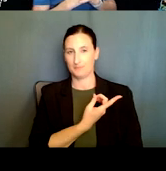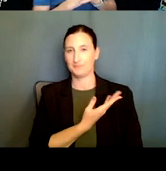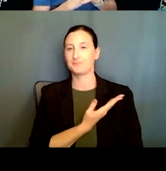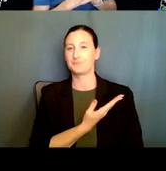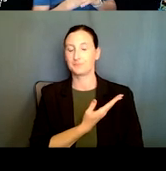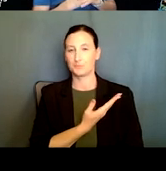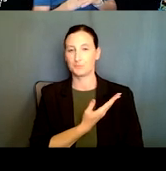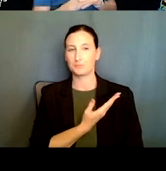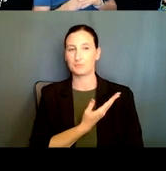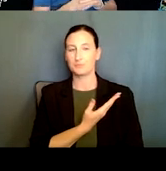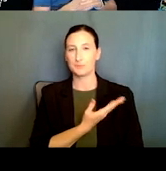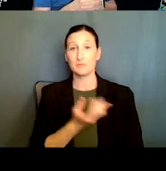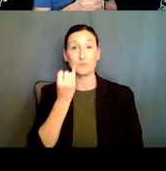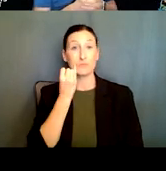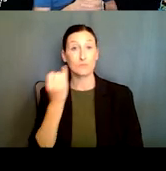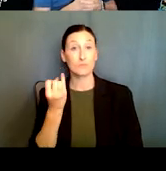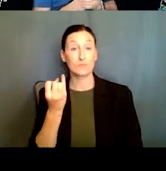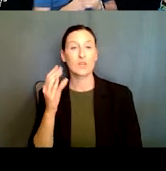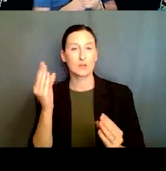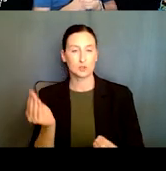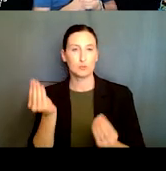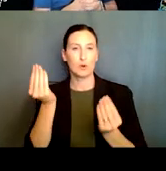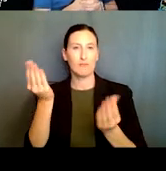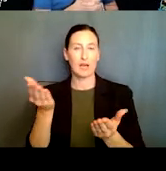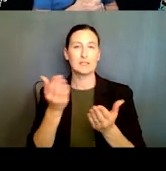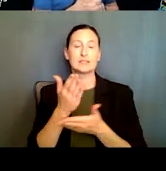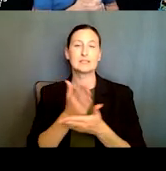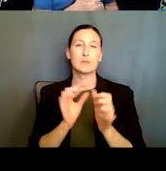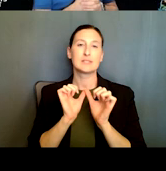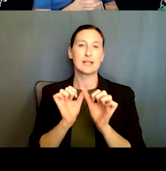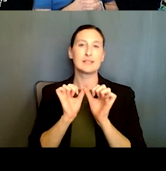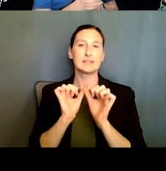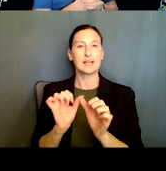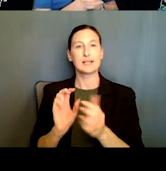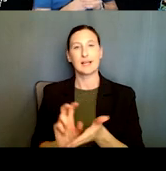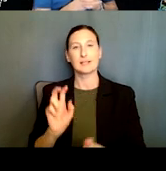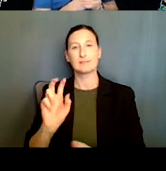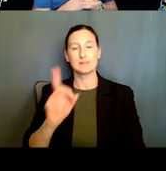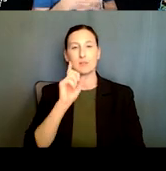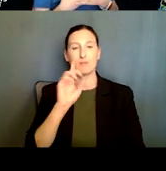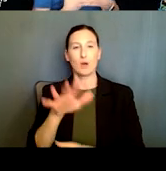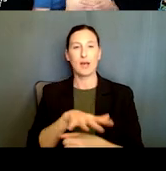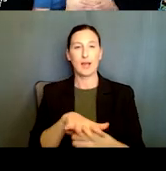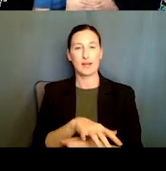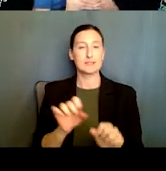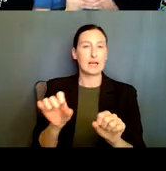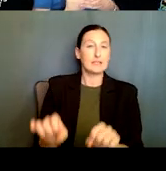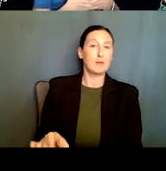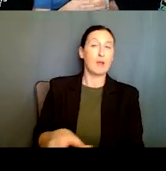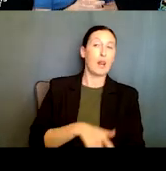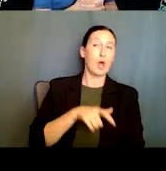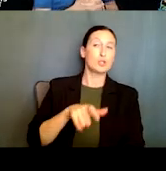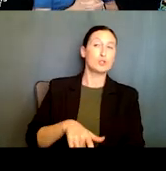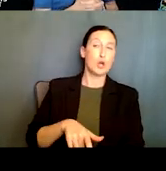So the idea here is to provide some sustained investments in area that have a potential for a long-term, uh,